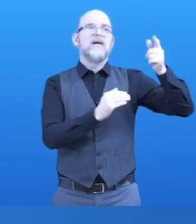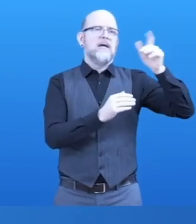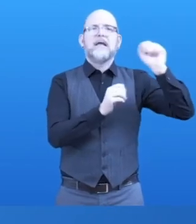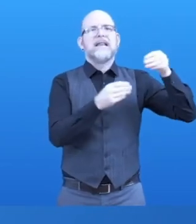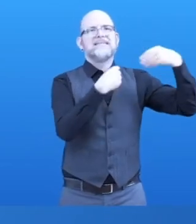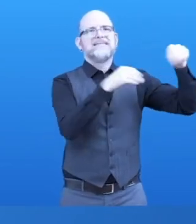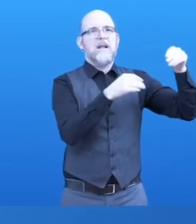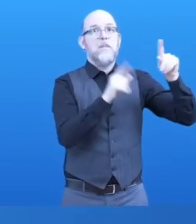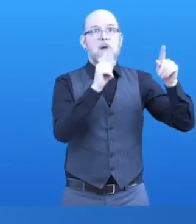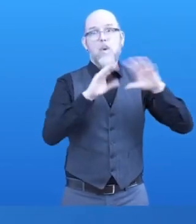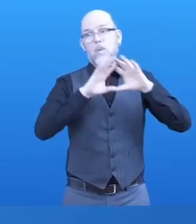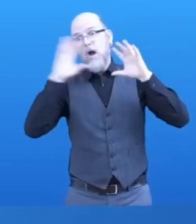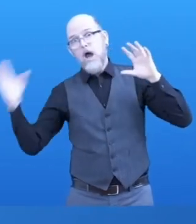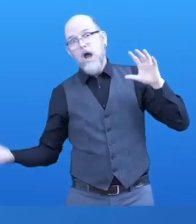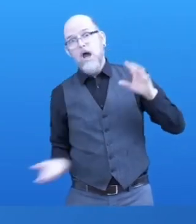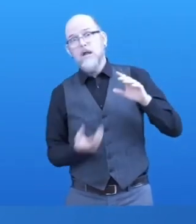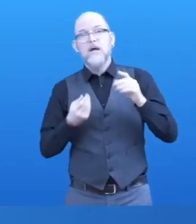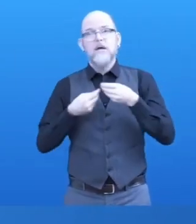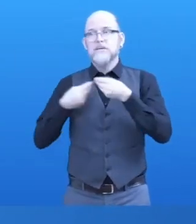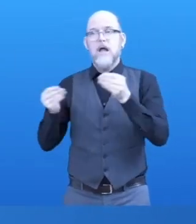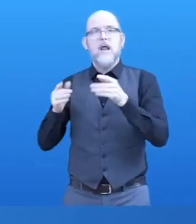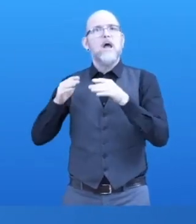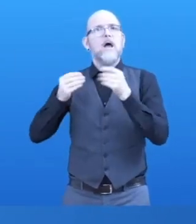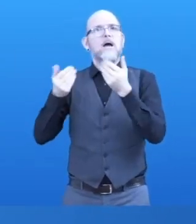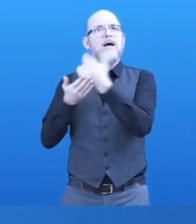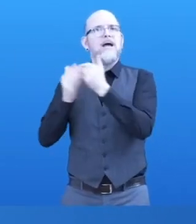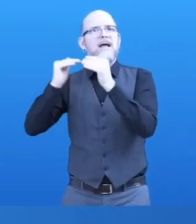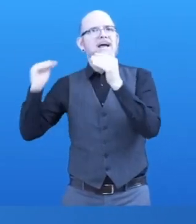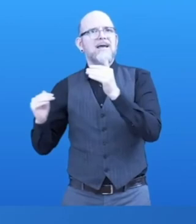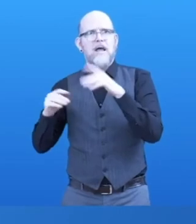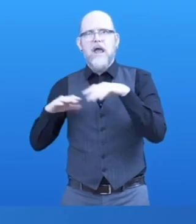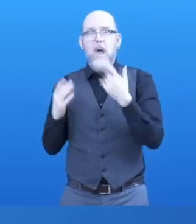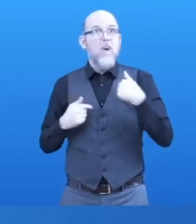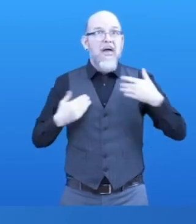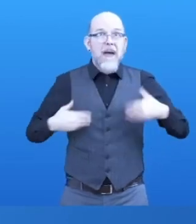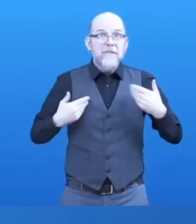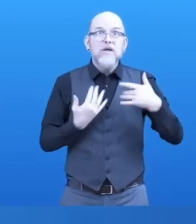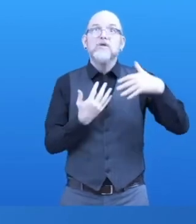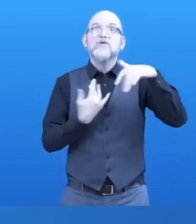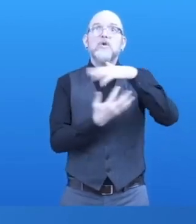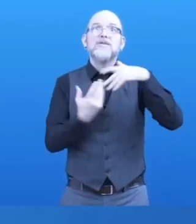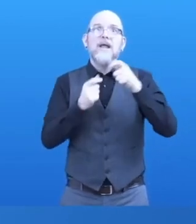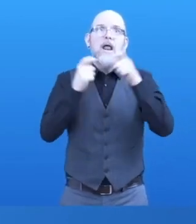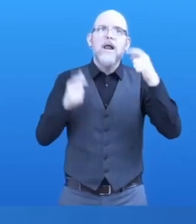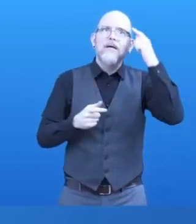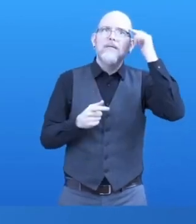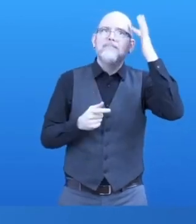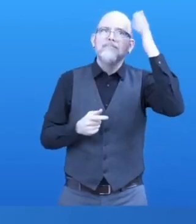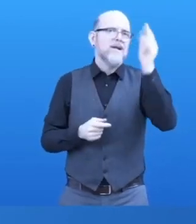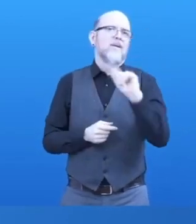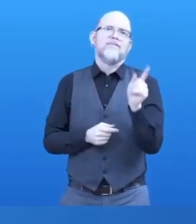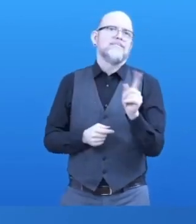And this is definitely not satisfying for the social enterprise we want to be. We believe there could be a better plan.